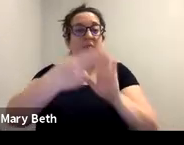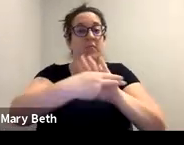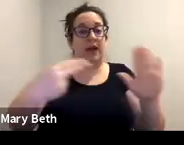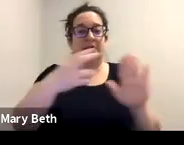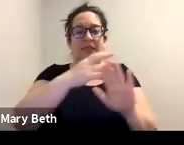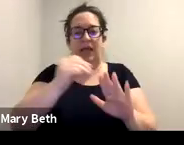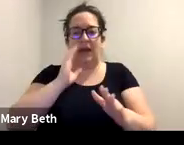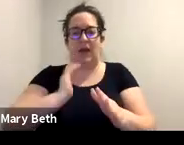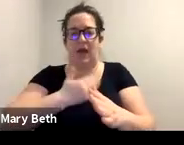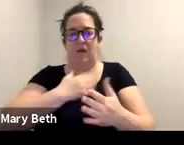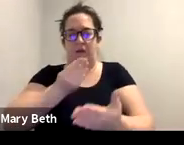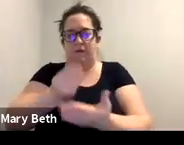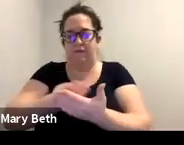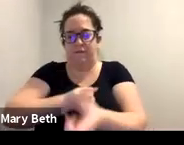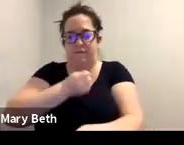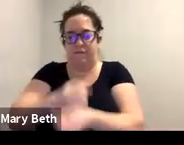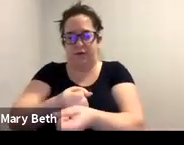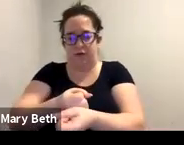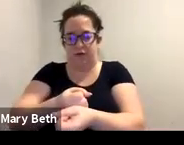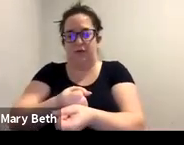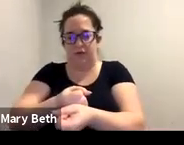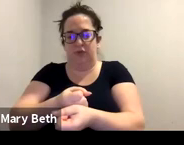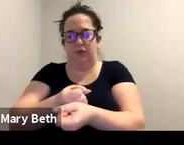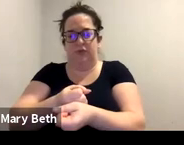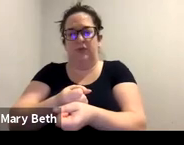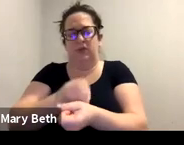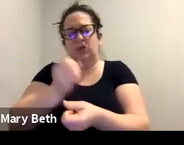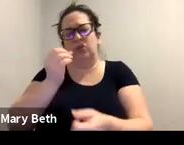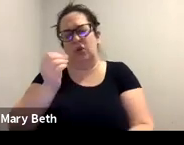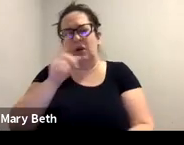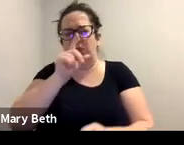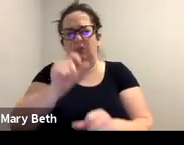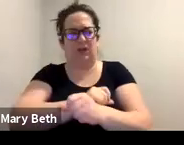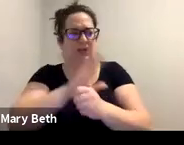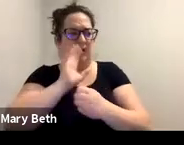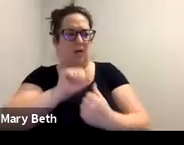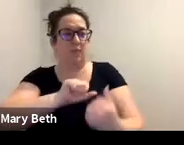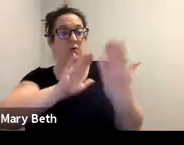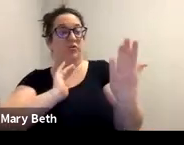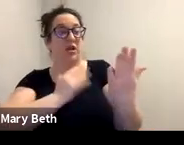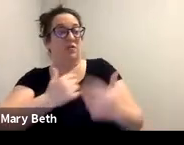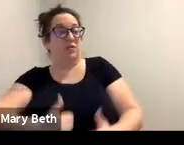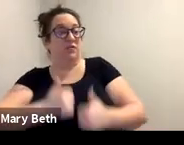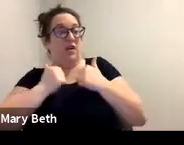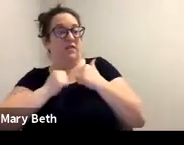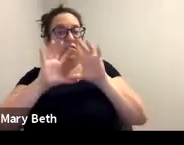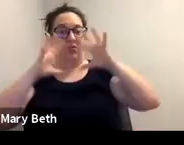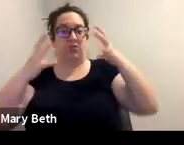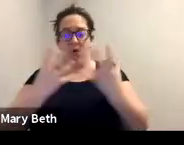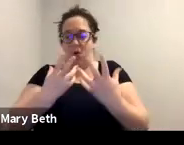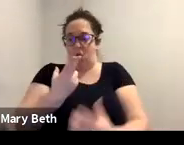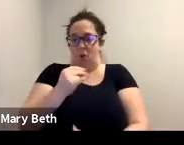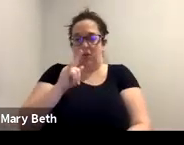how we need to be serving, uh, serving survivors holistically. Um, so some hallmarks of being holistic. Uh,